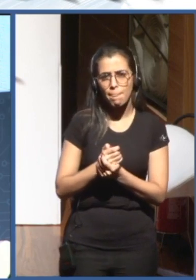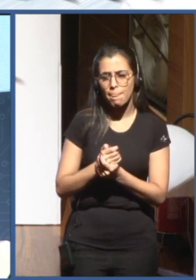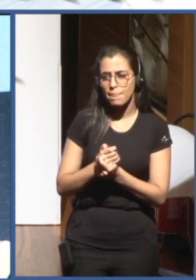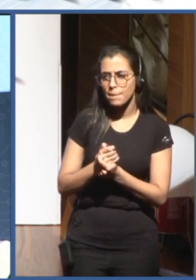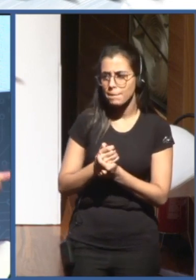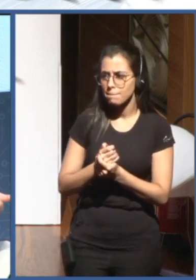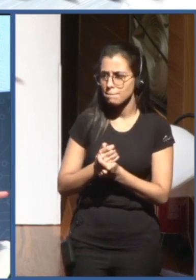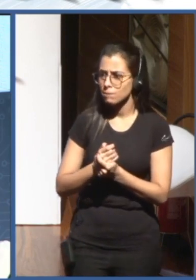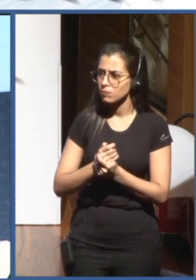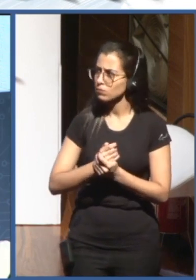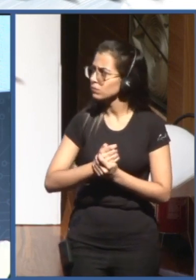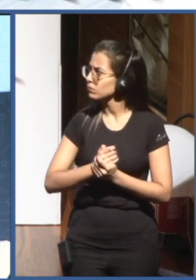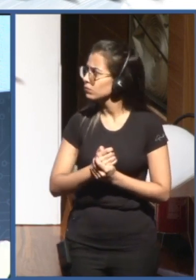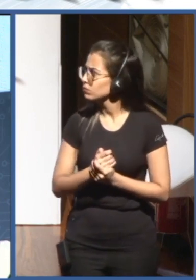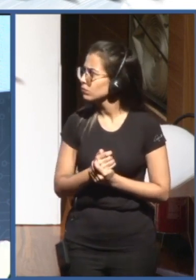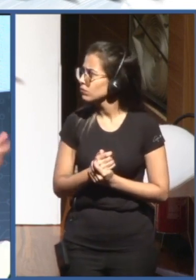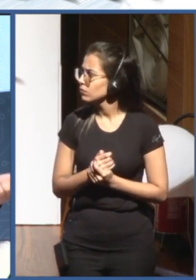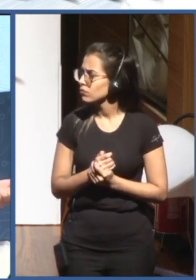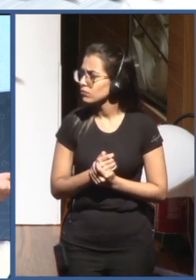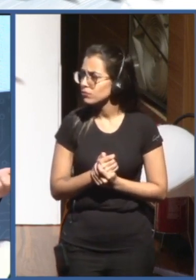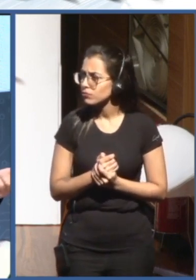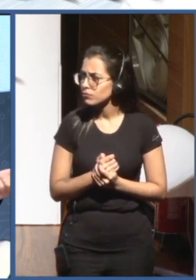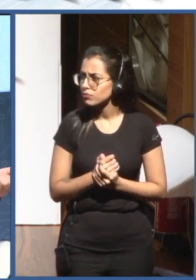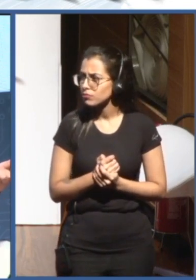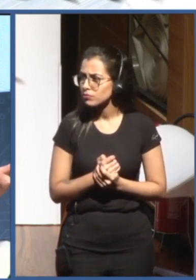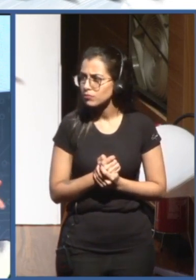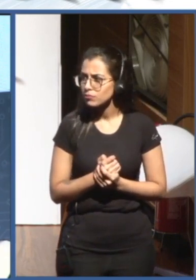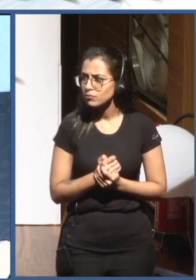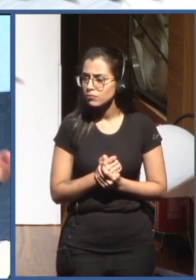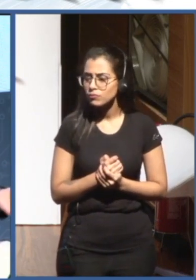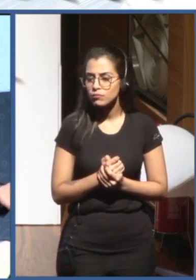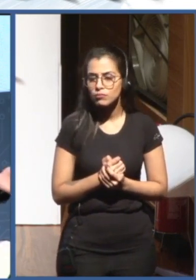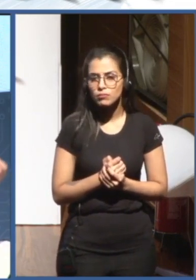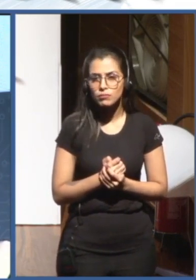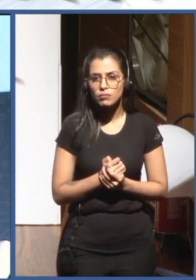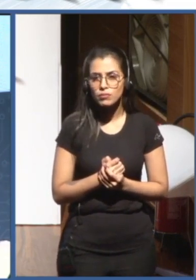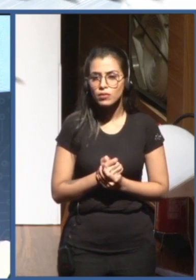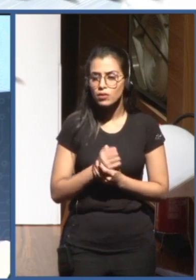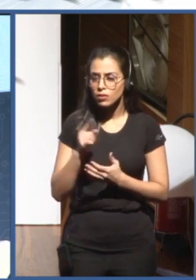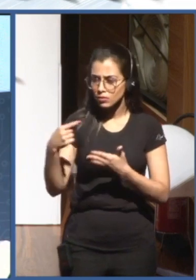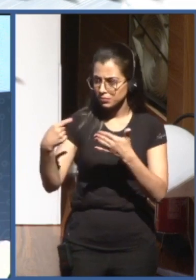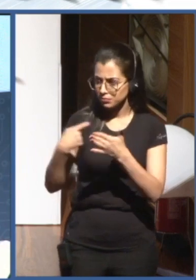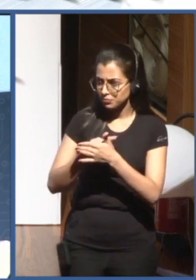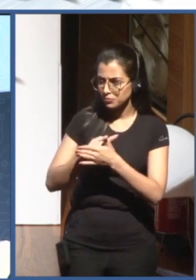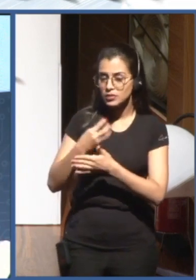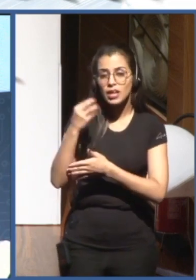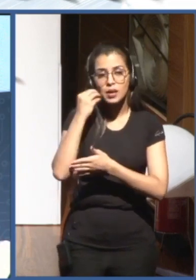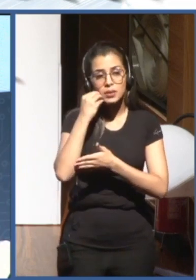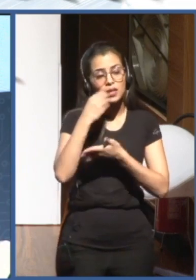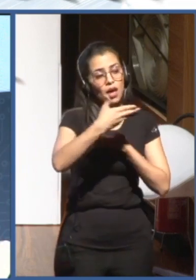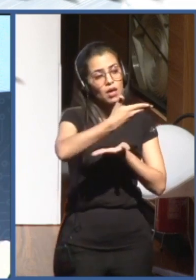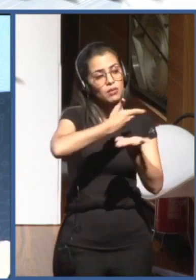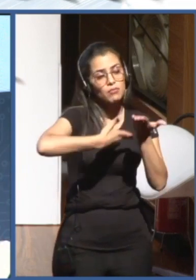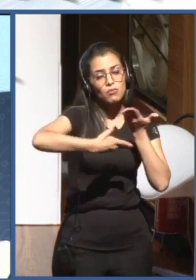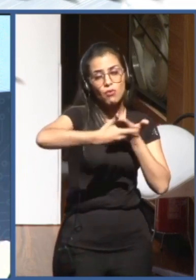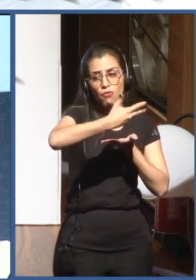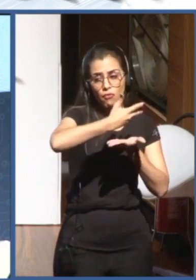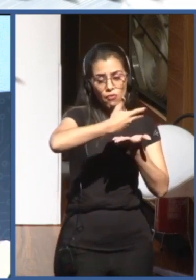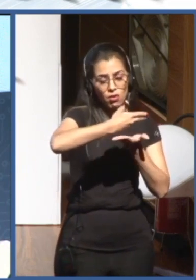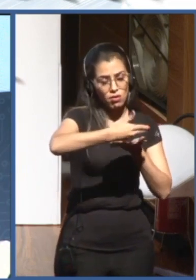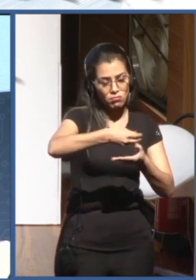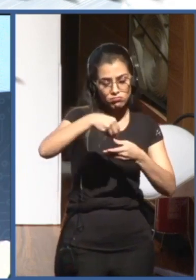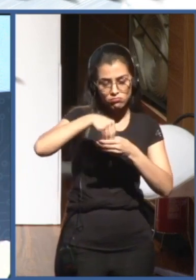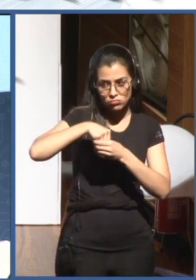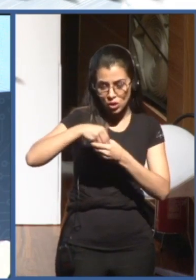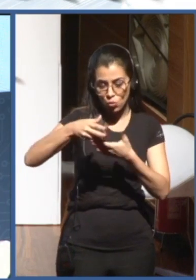including, so from governmental level to international organizations, to other centers, research centers, to stakeholders, also